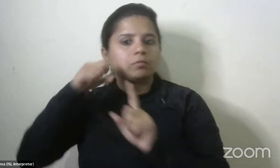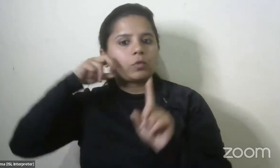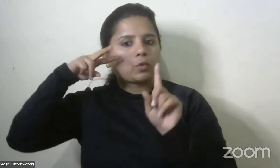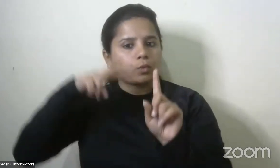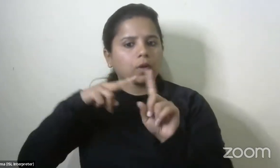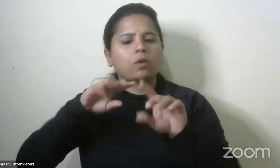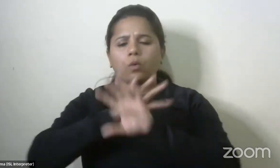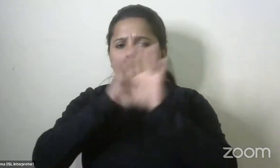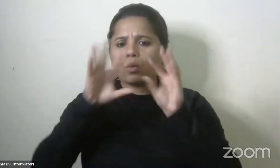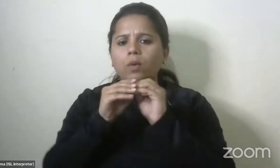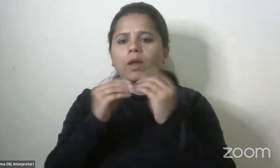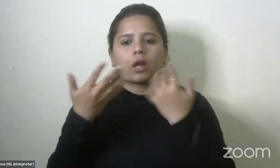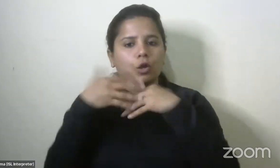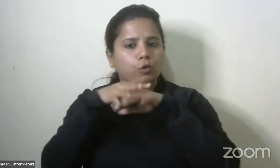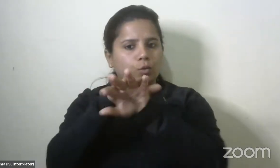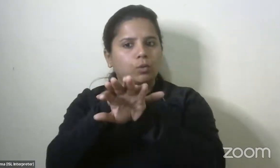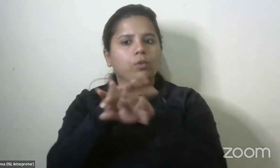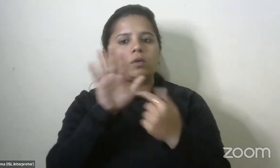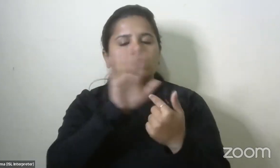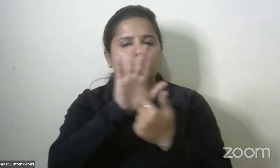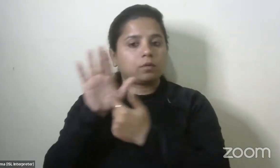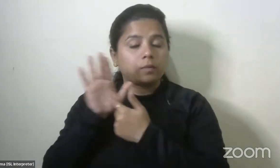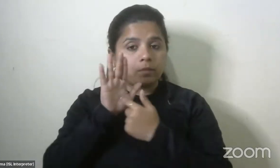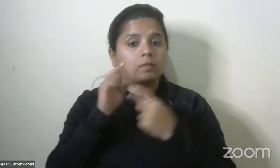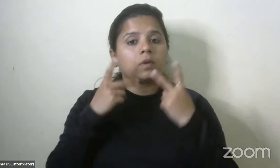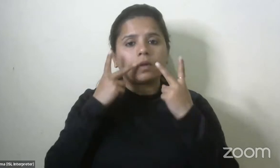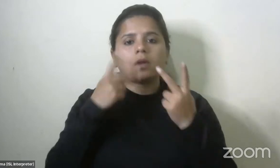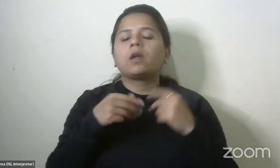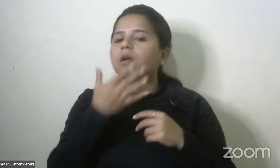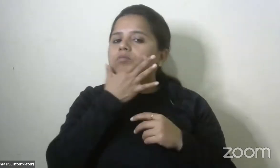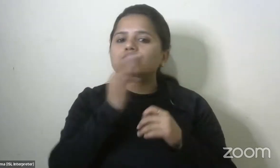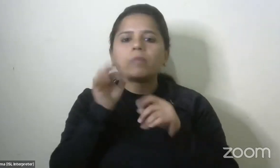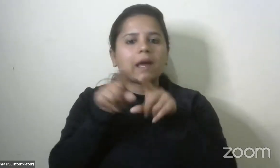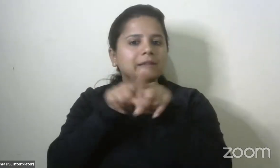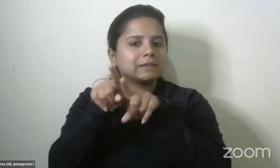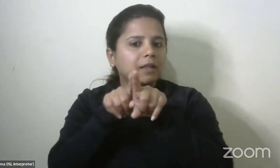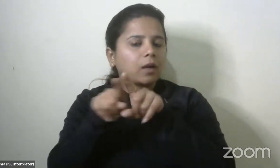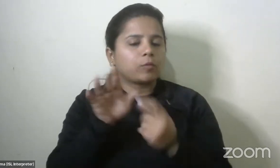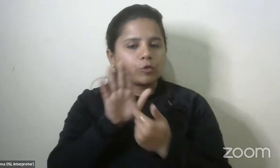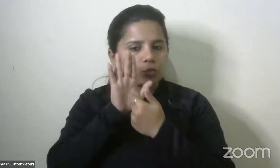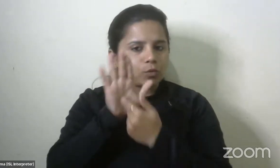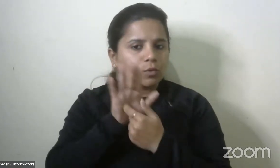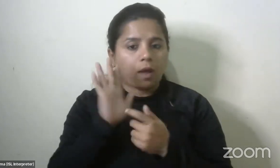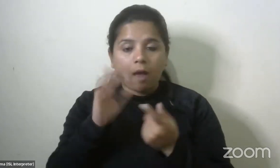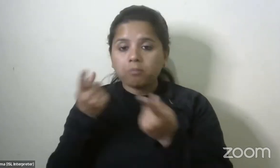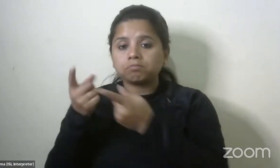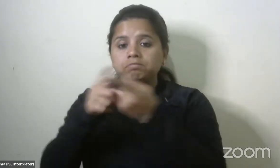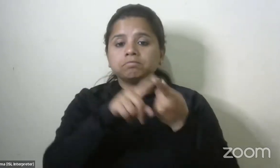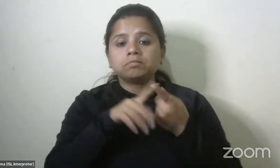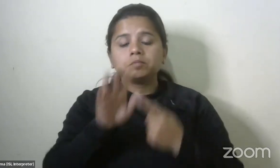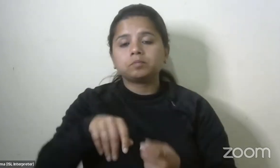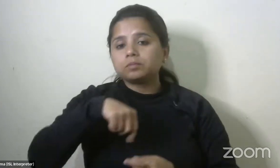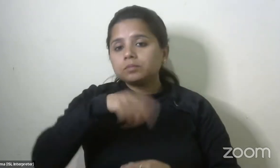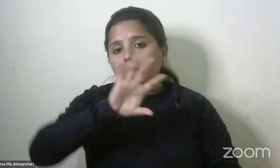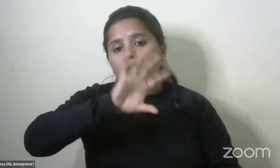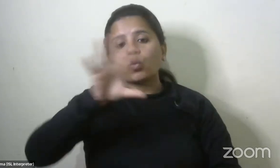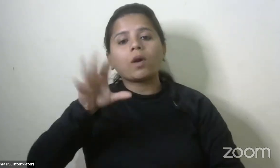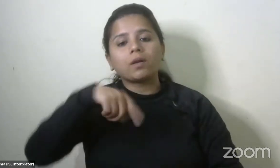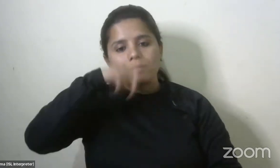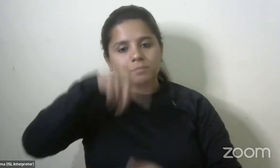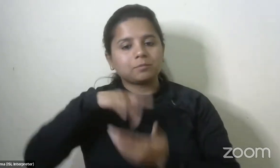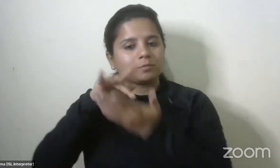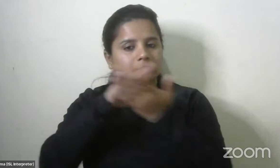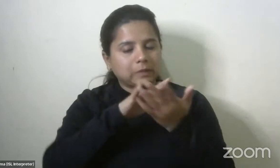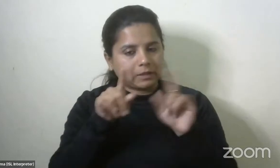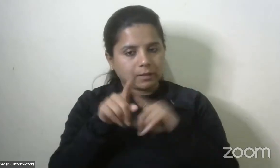the entire intensive approach and highlighting so many, uh, beautiful examples and work happening across the country. Uh, with this, we would like